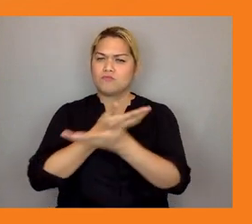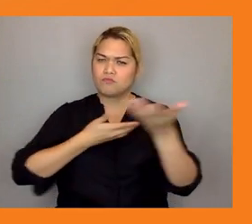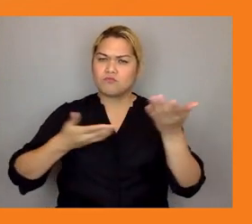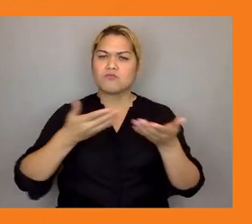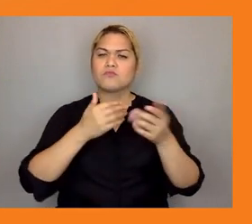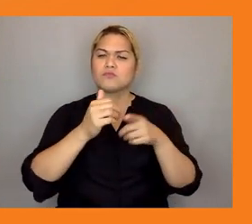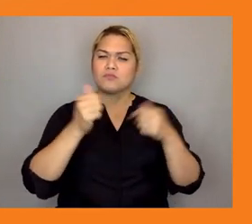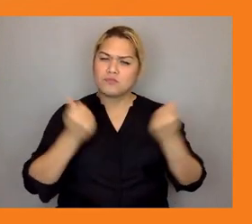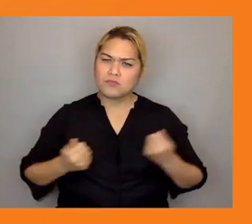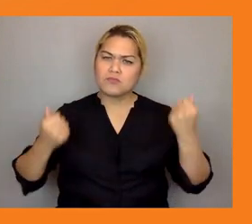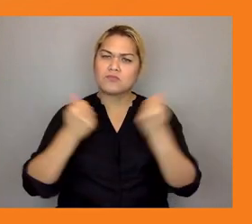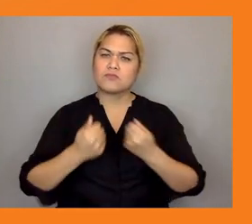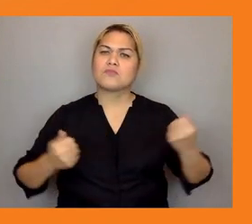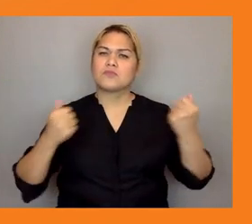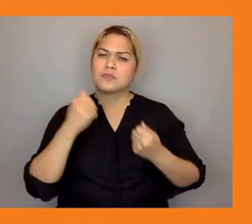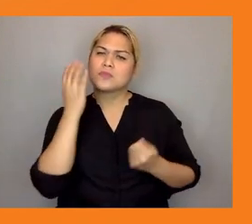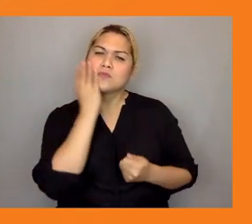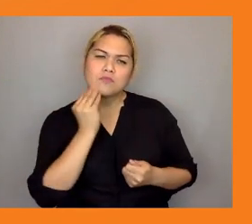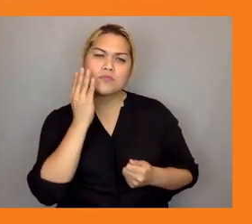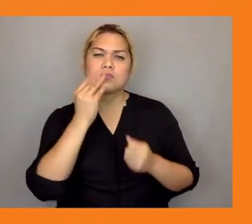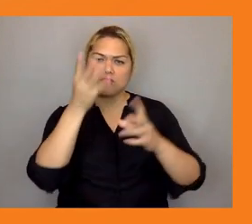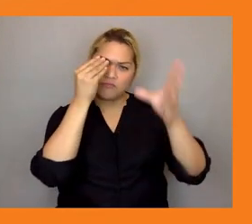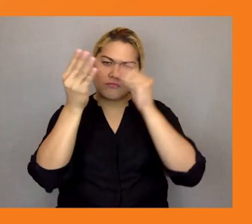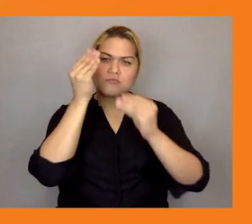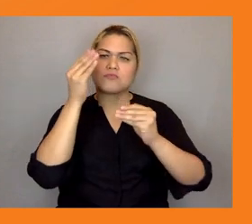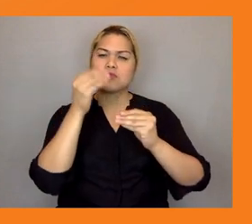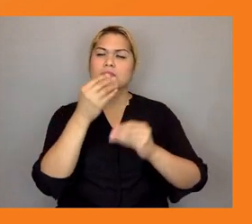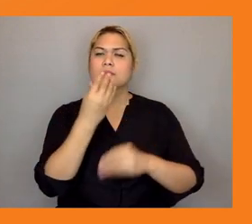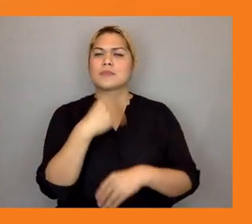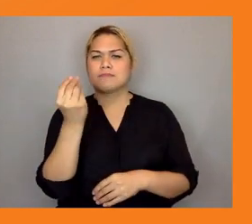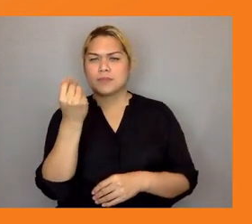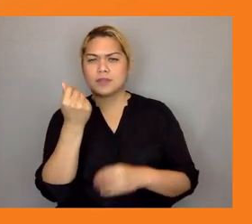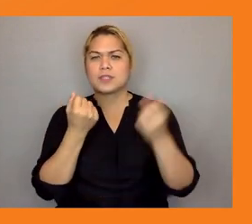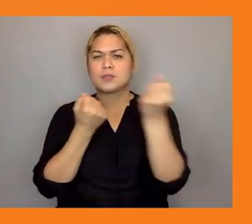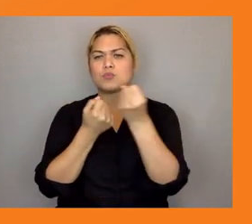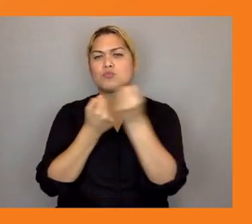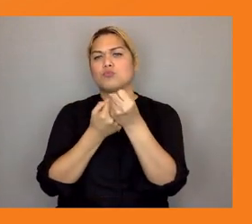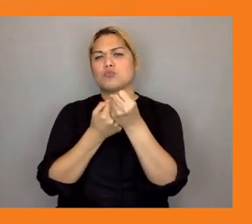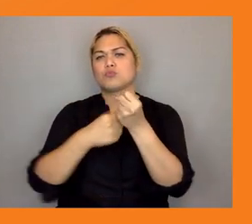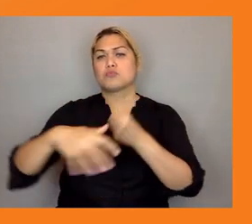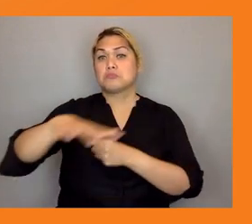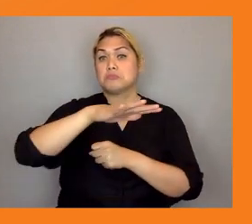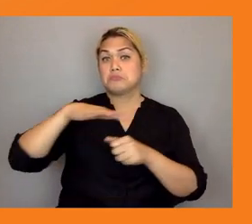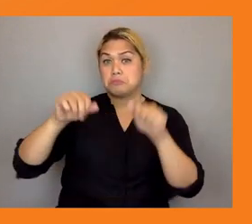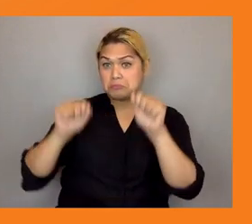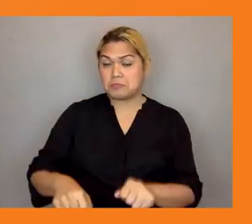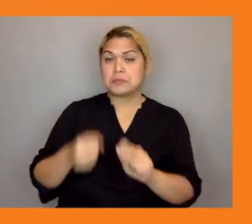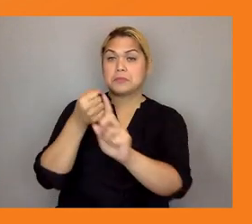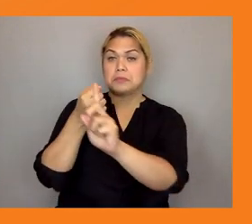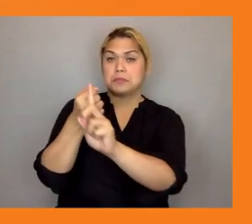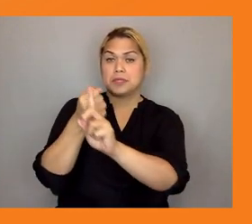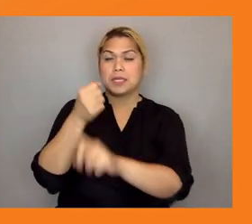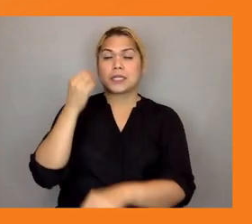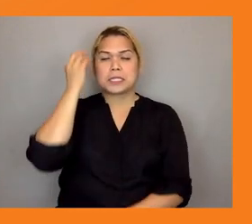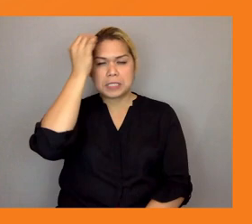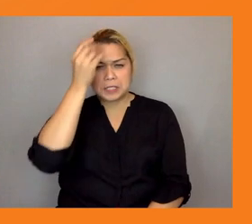and importantly is the financial support so they can directly um you know implementing the ideas that they have and